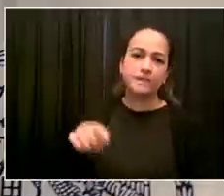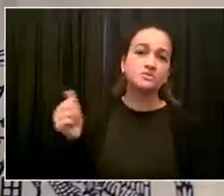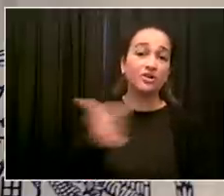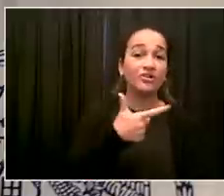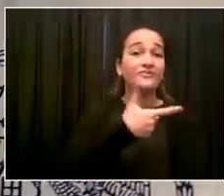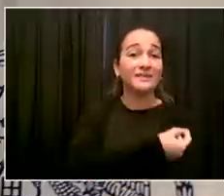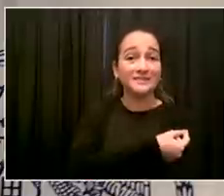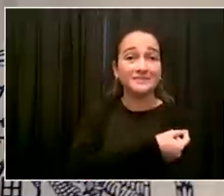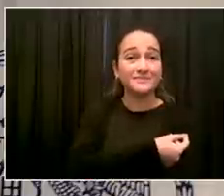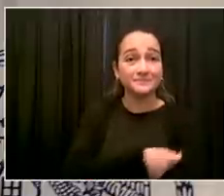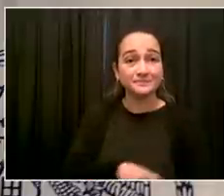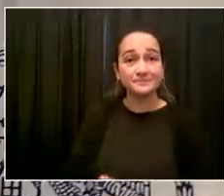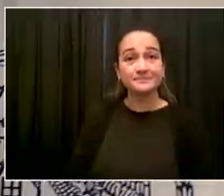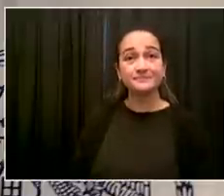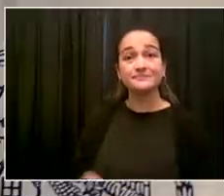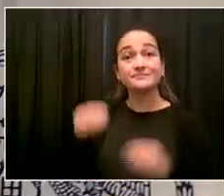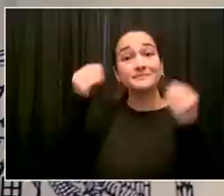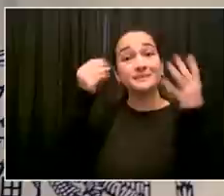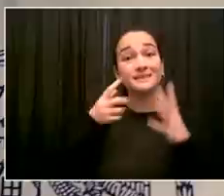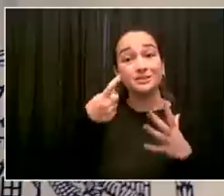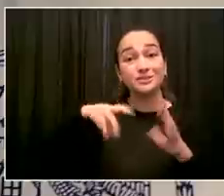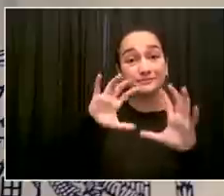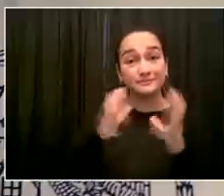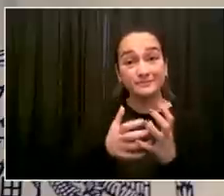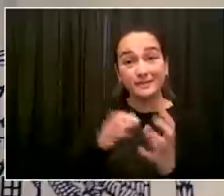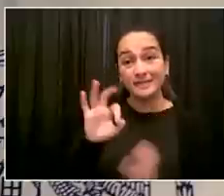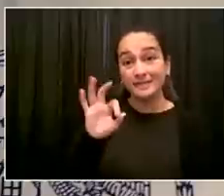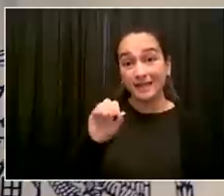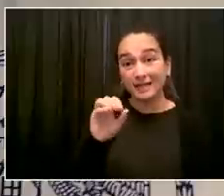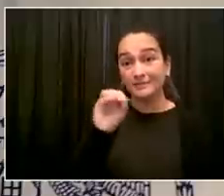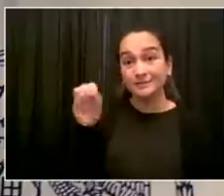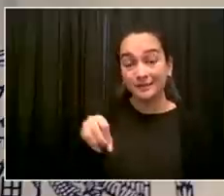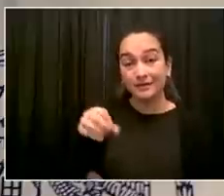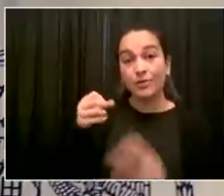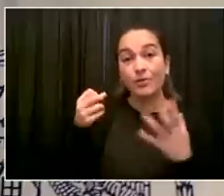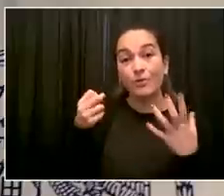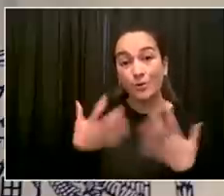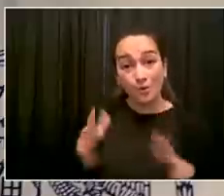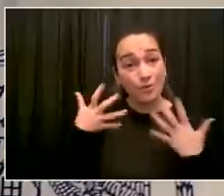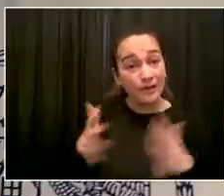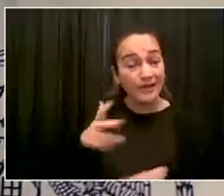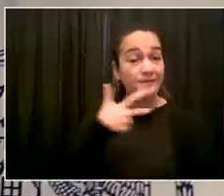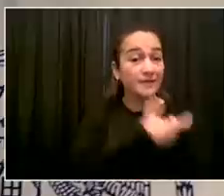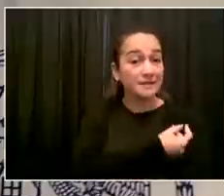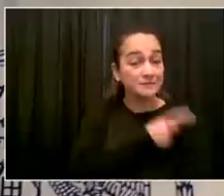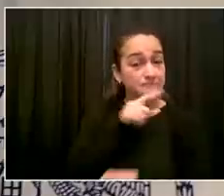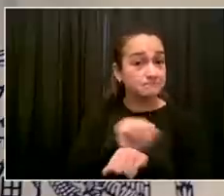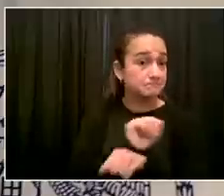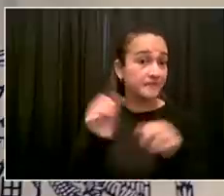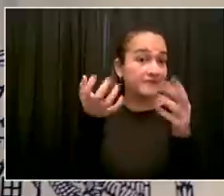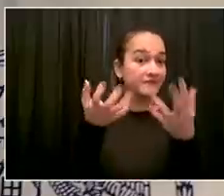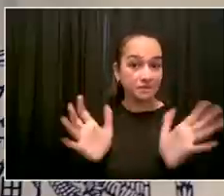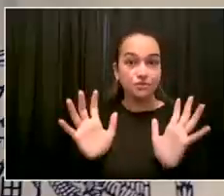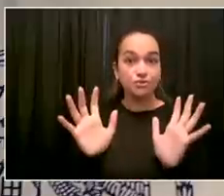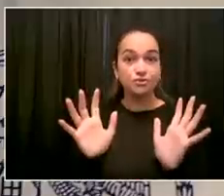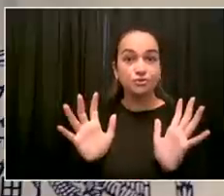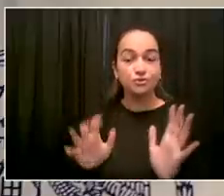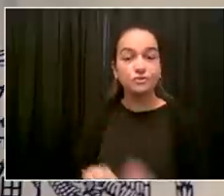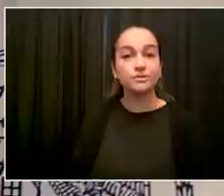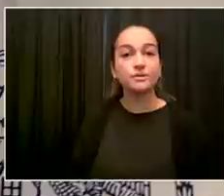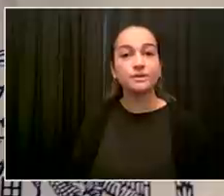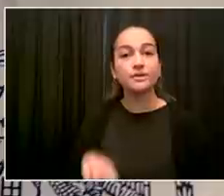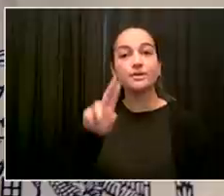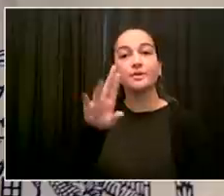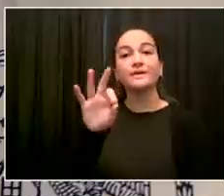the UFT themselves says, amongst their members who are a huge part of the school system, the number is closer to 97% of members vaccinated.